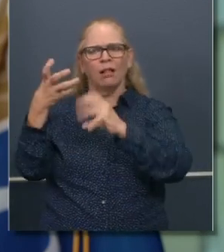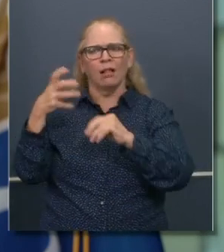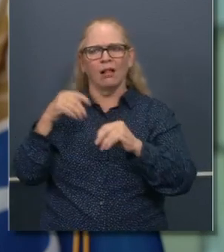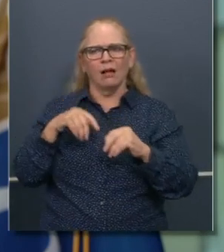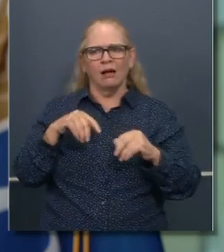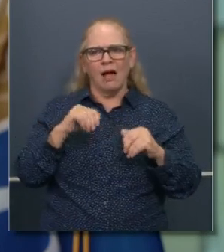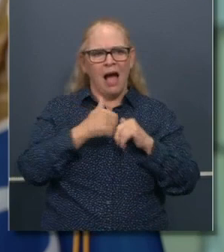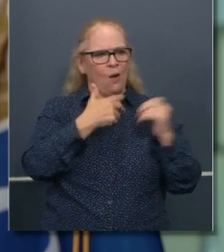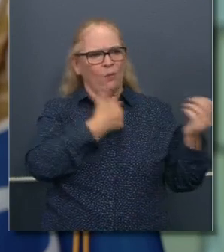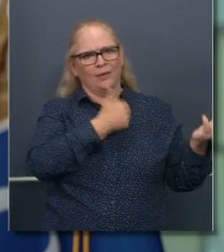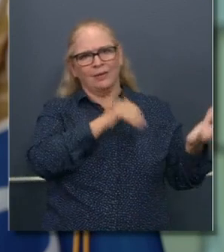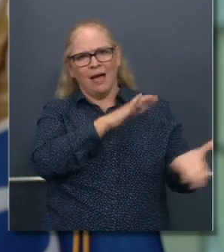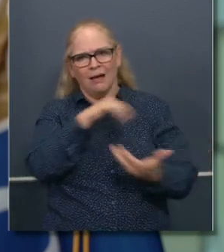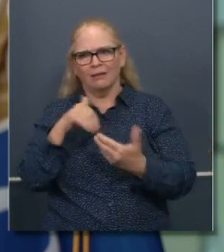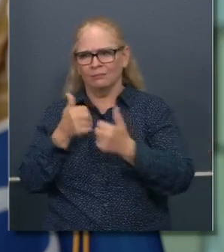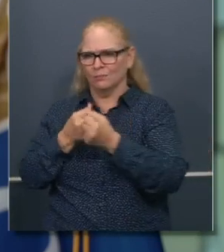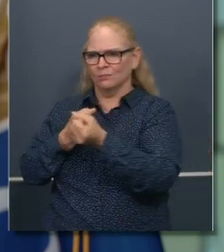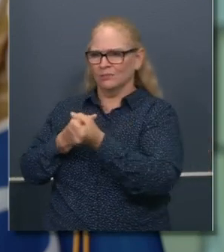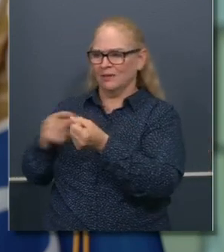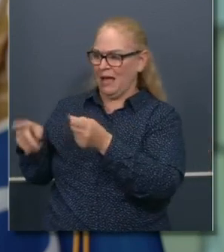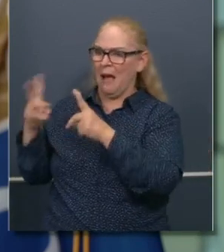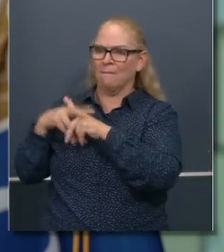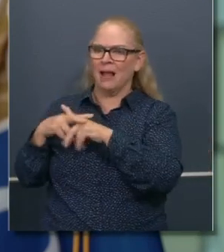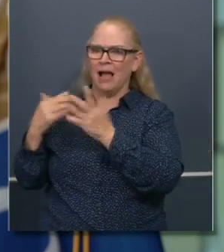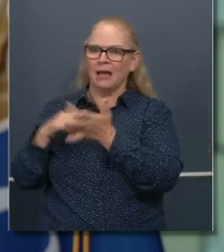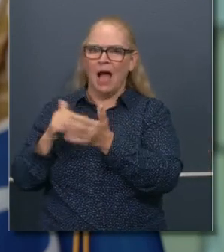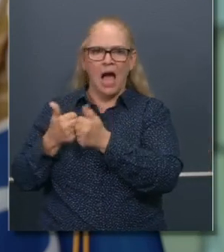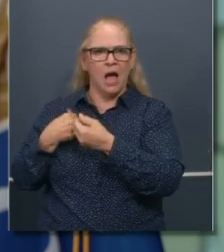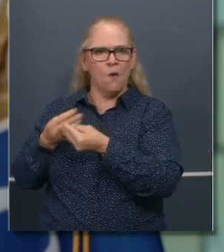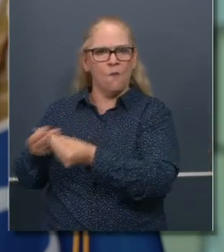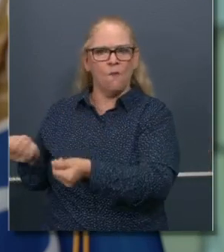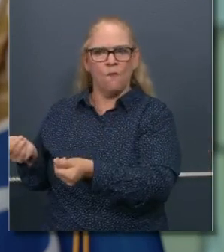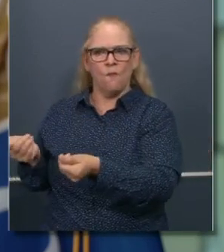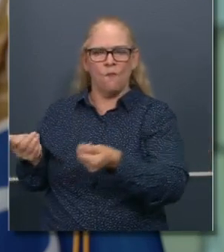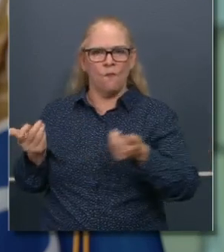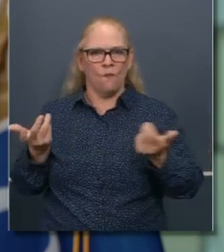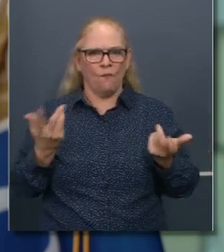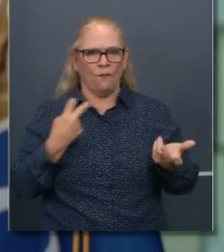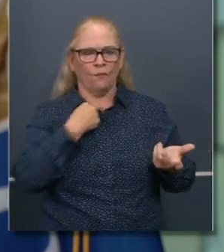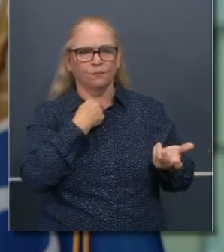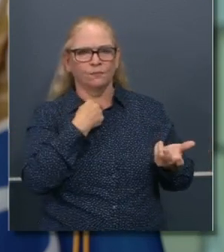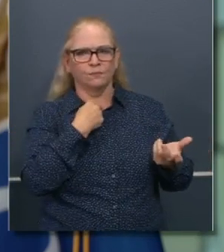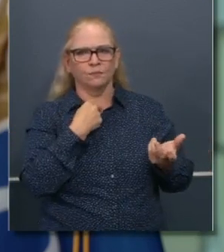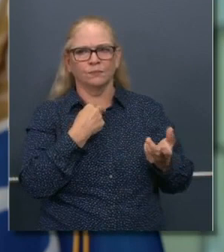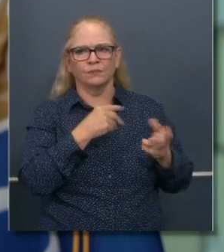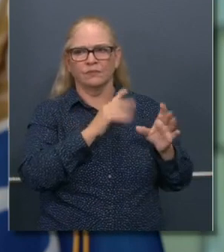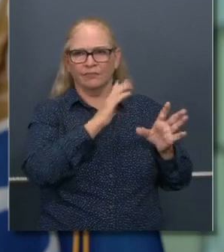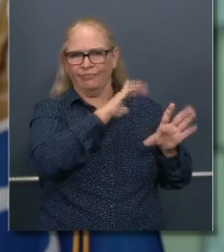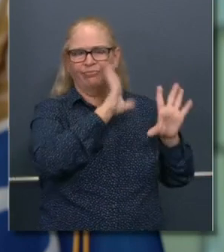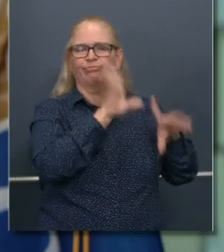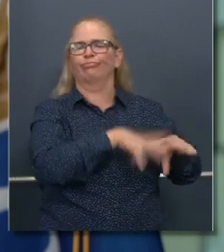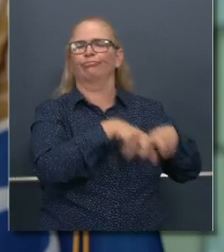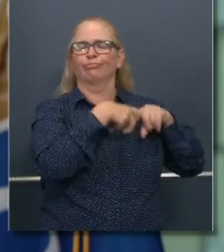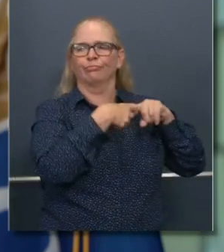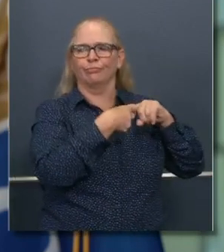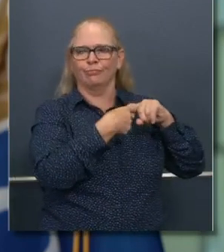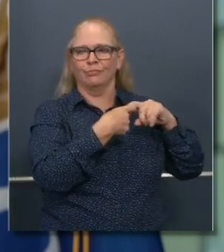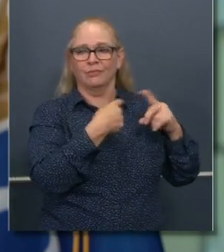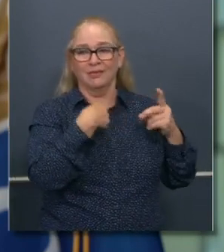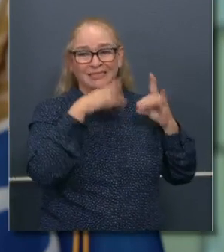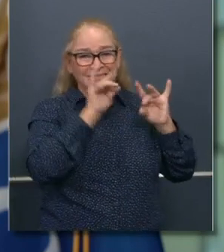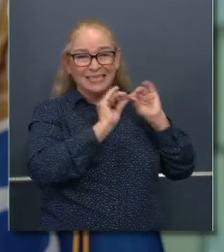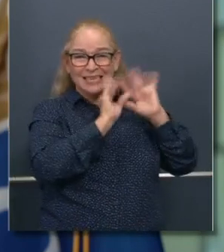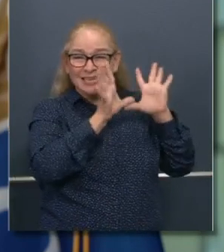this crystal clear to the administration. So we are also encouraging the administration. We have made it clear to our partners at FEMA,